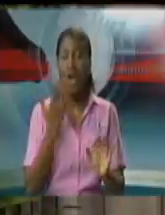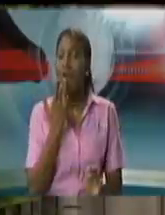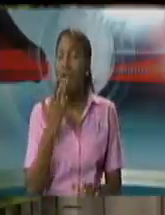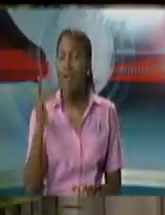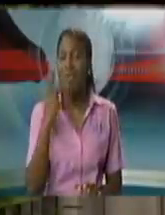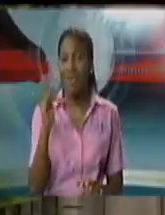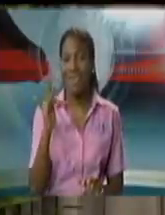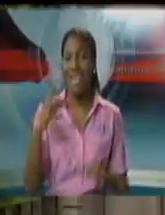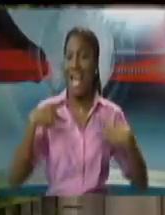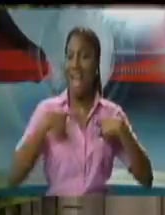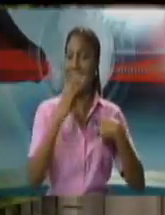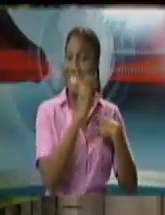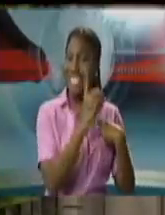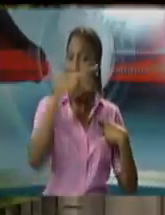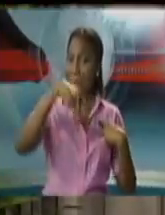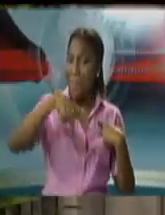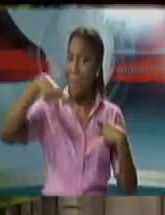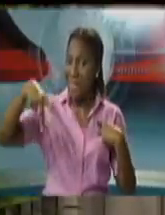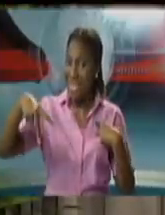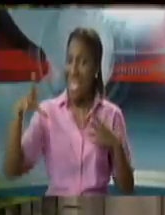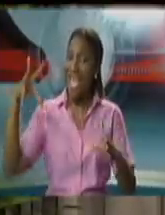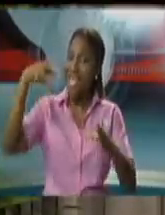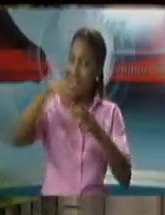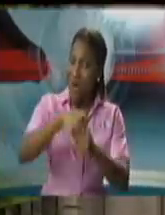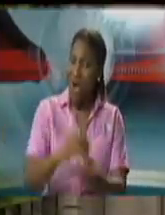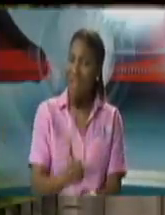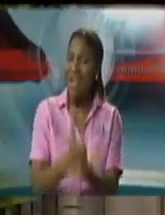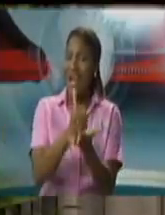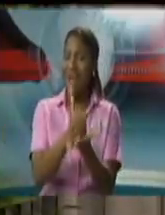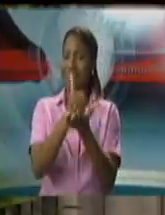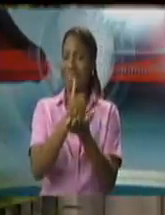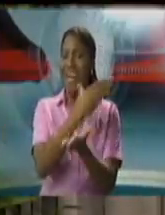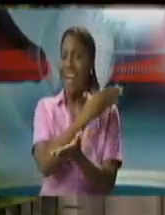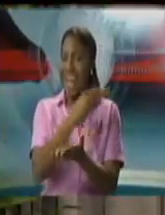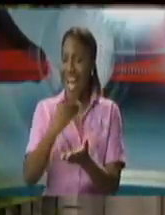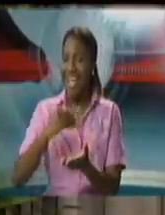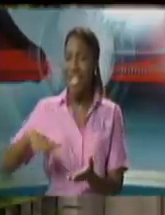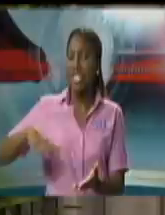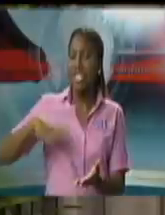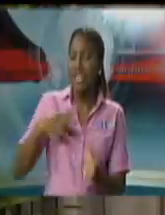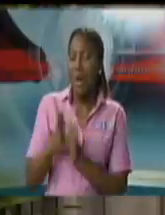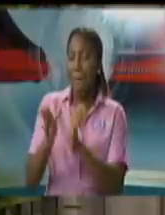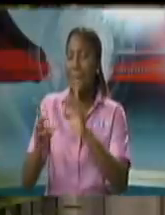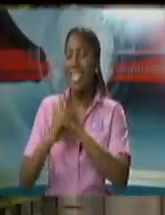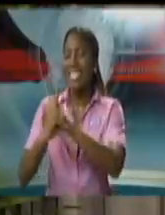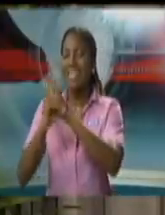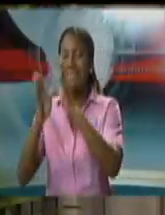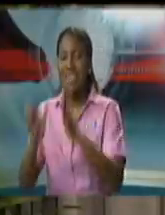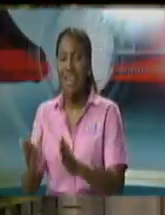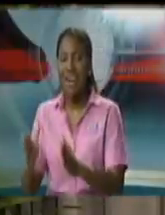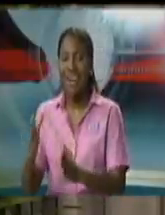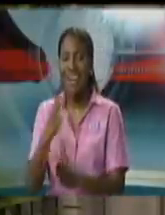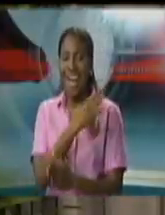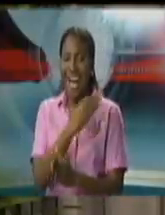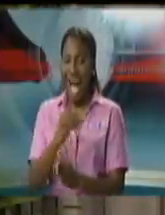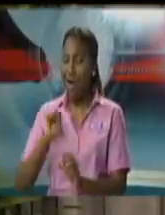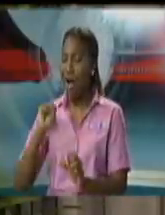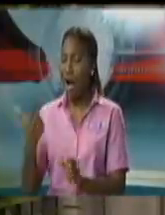the dpp himself being involved in these matters and of course the chief public defender and the public defenders division